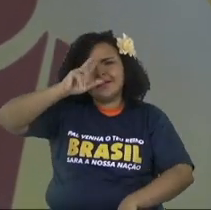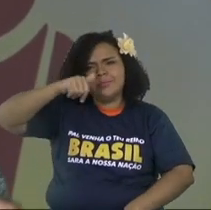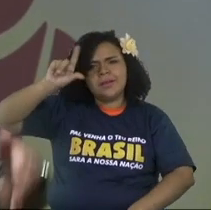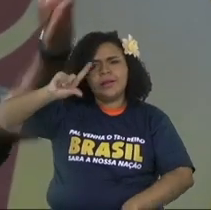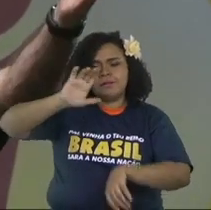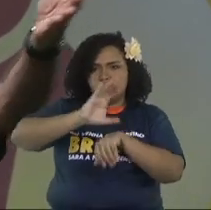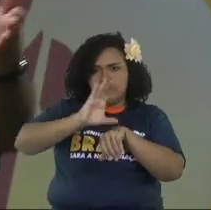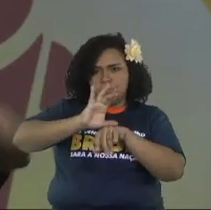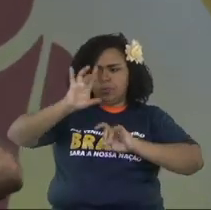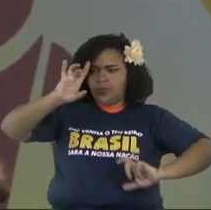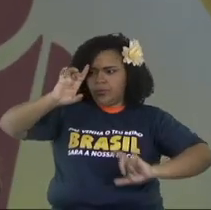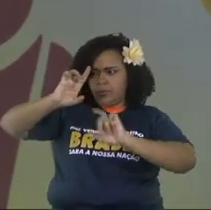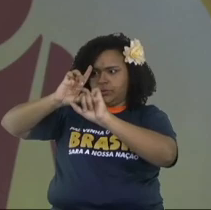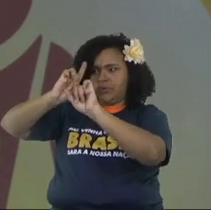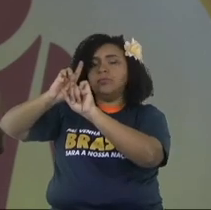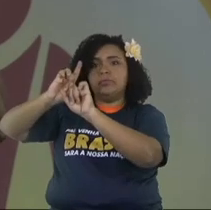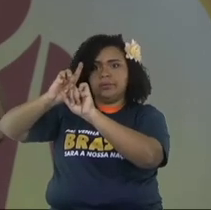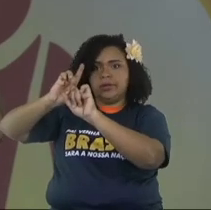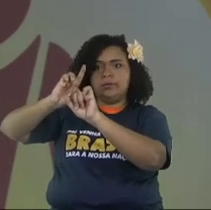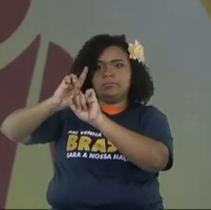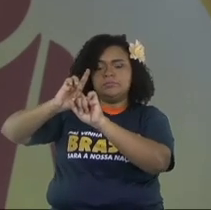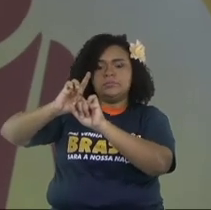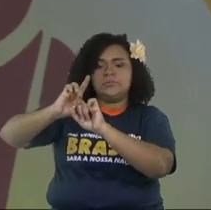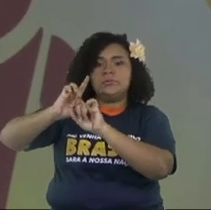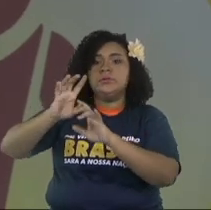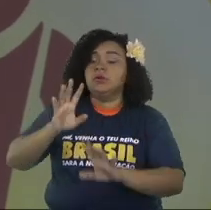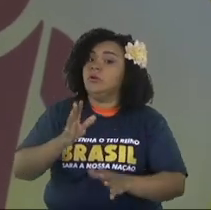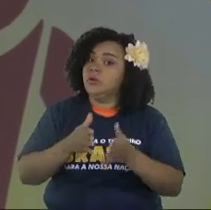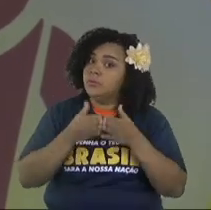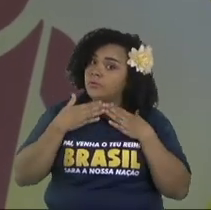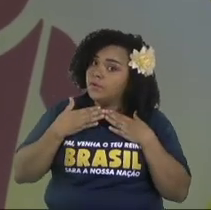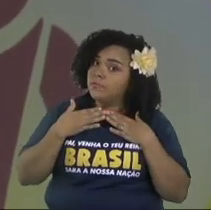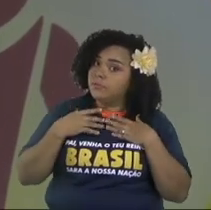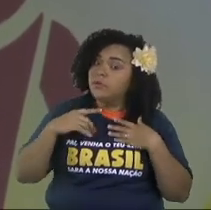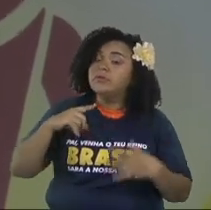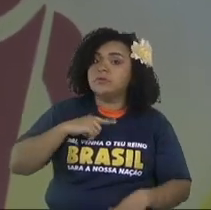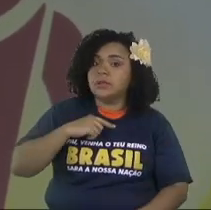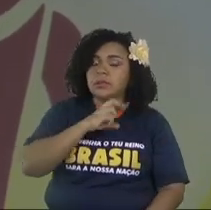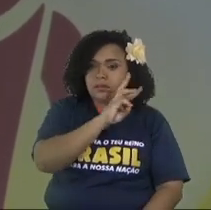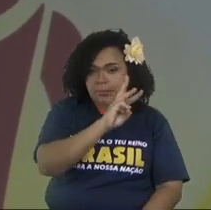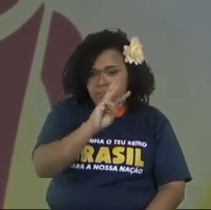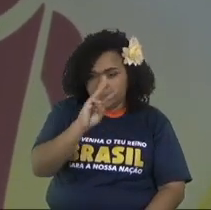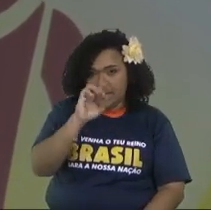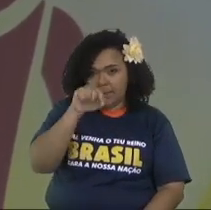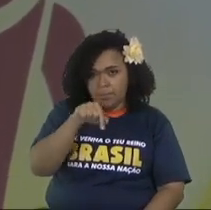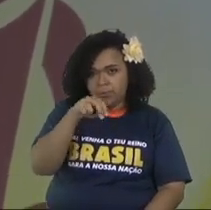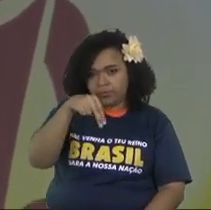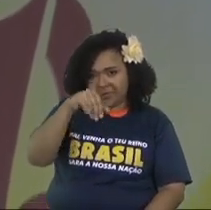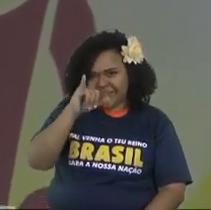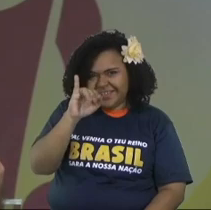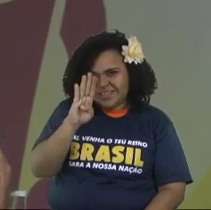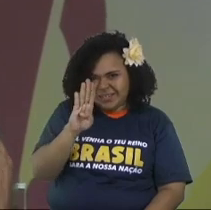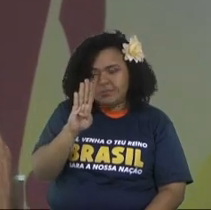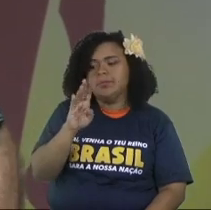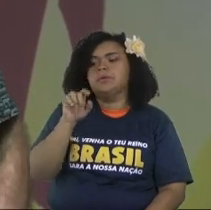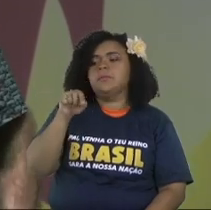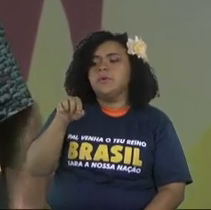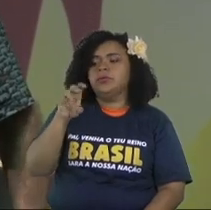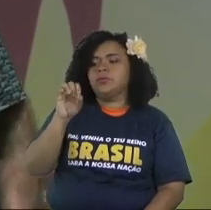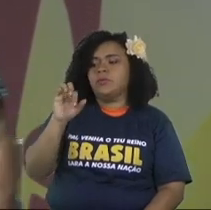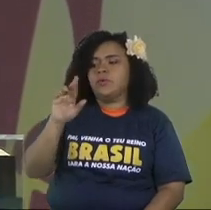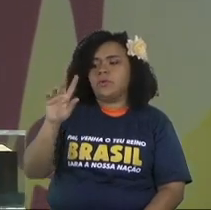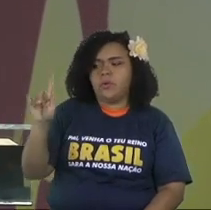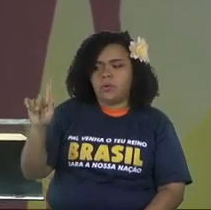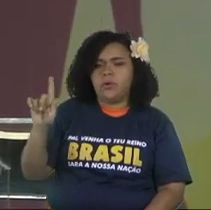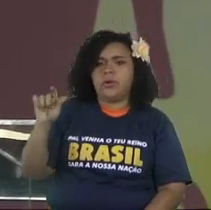already made the one with God course the discipleship if you don't you can